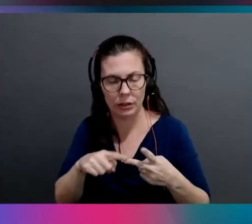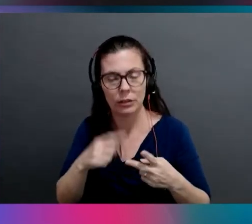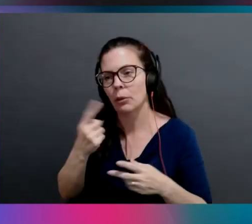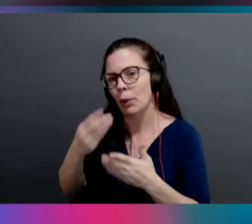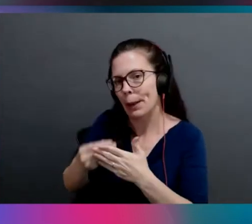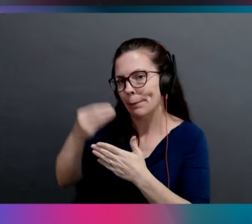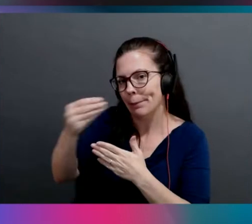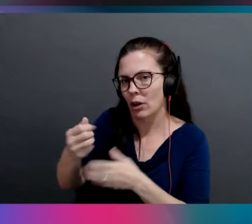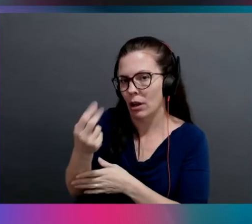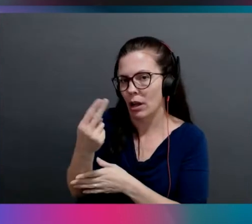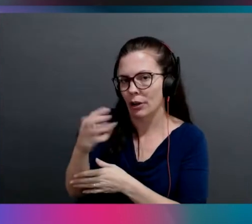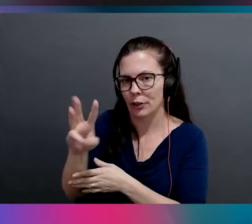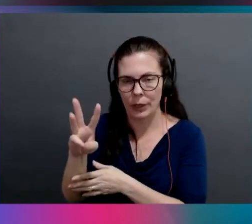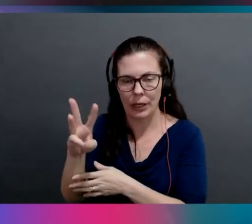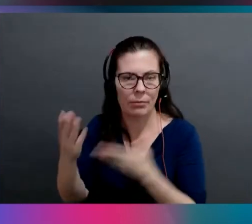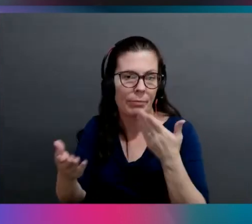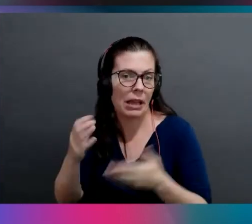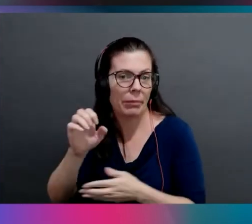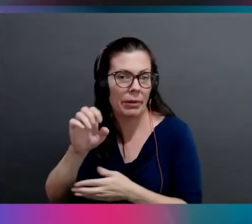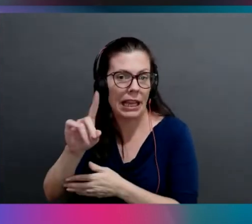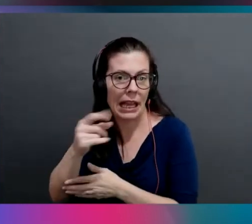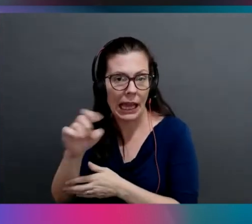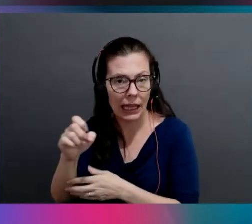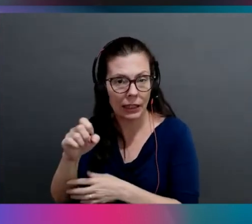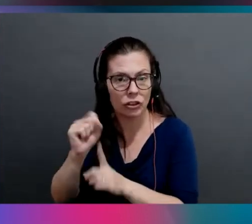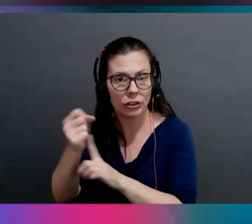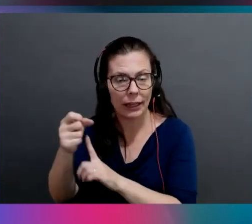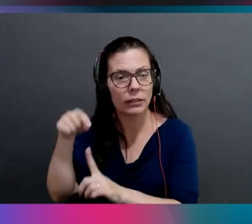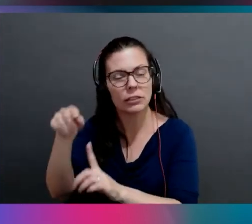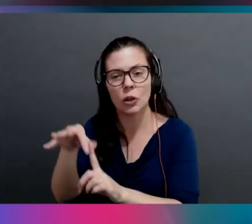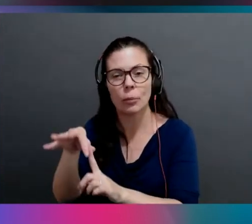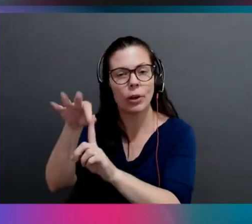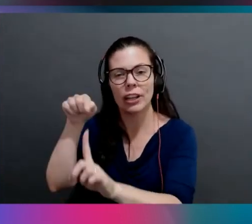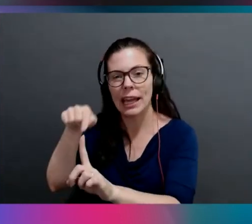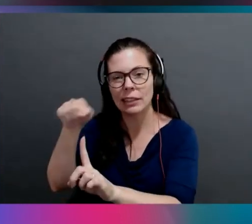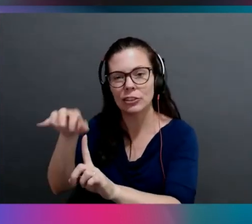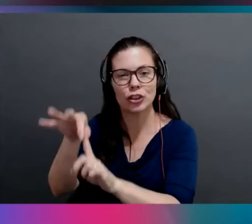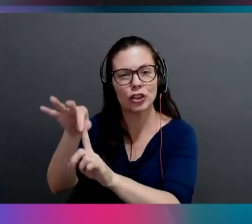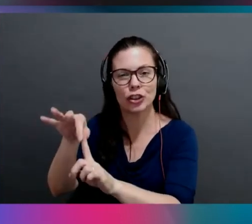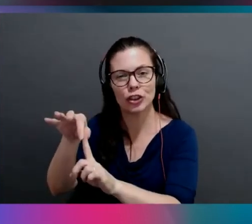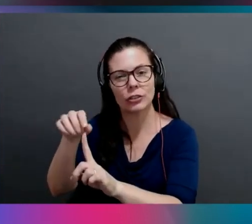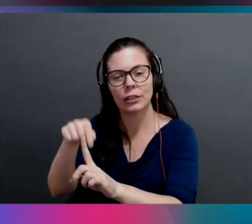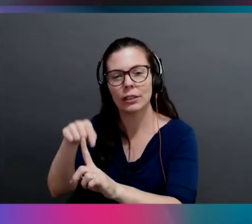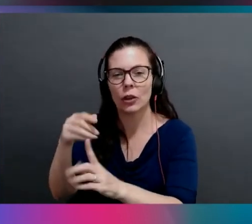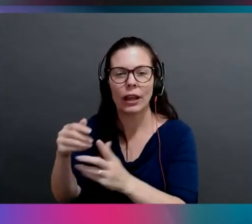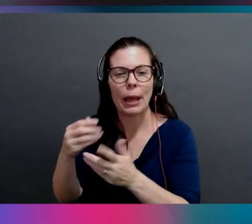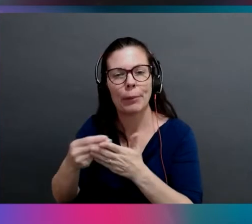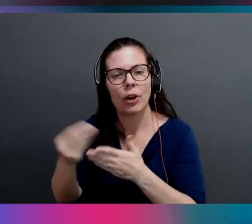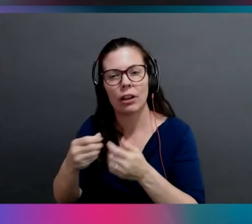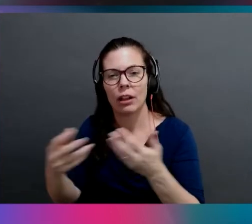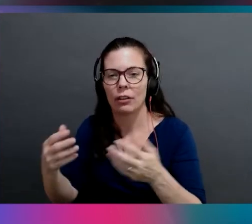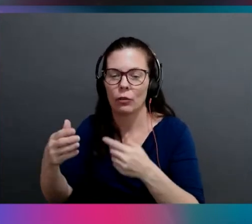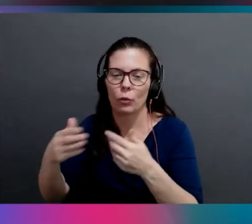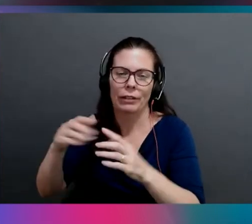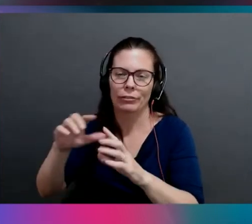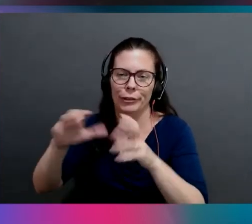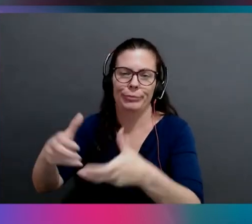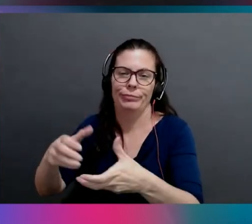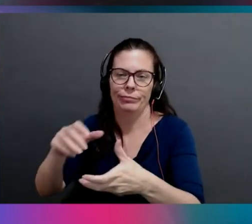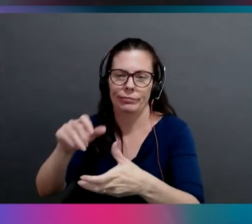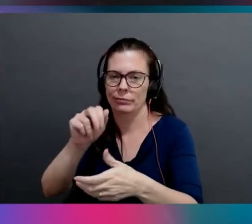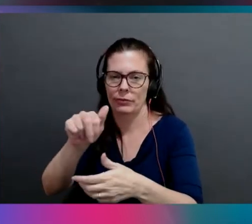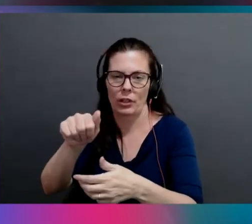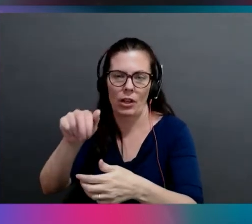they've, you know, they have an edge use case. And so they bought a bunch of like arms, whatever class hardware. And that's what's going on the, you know,